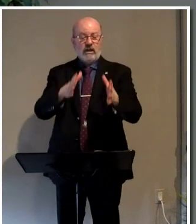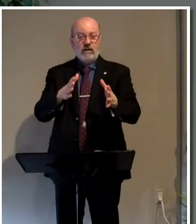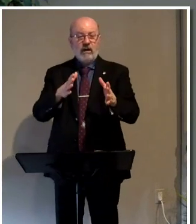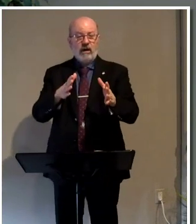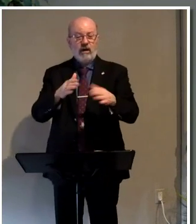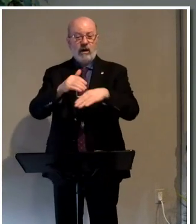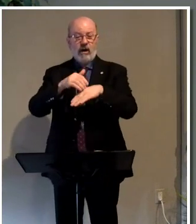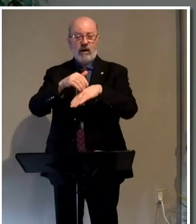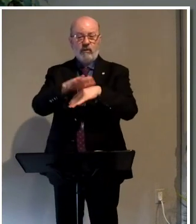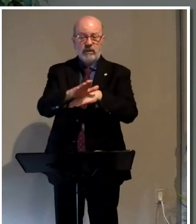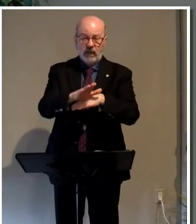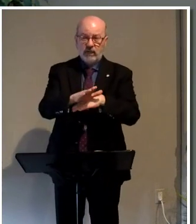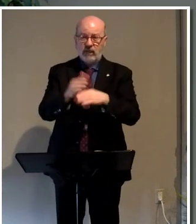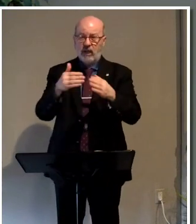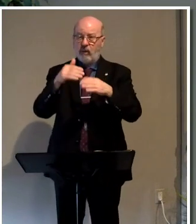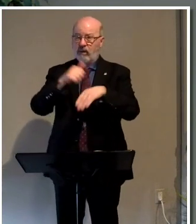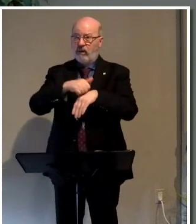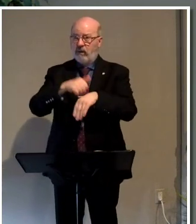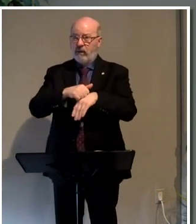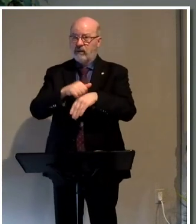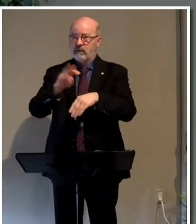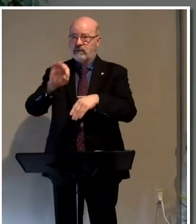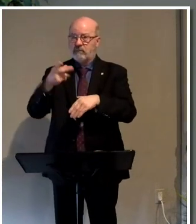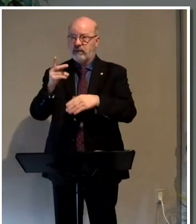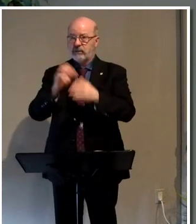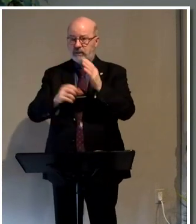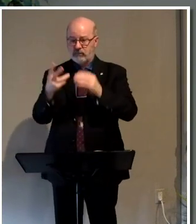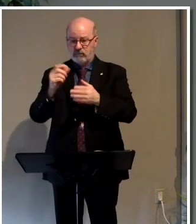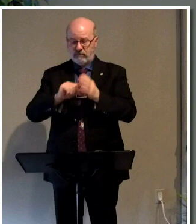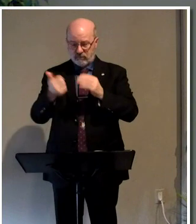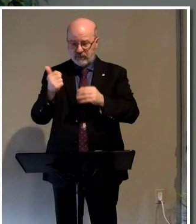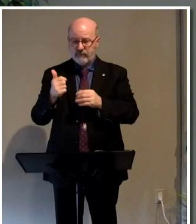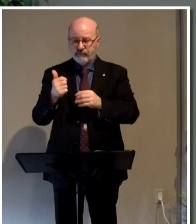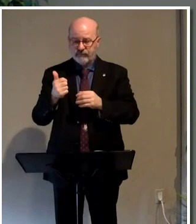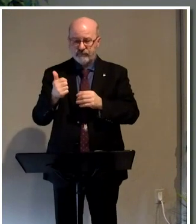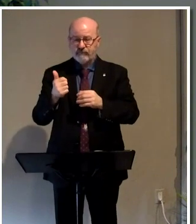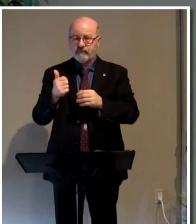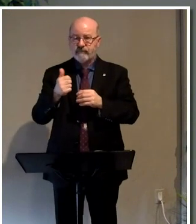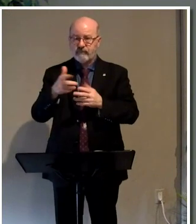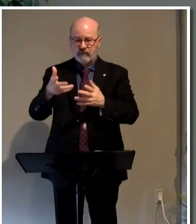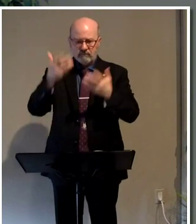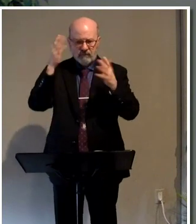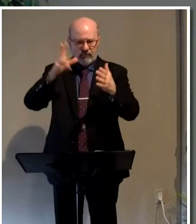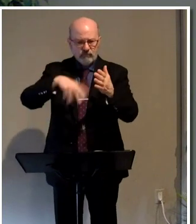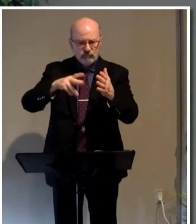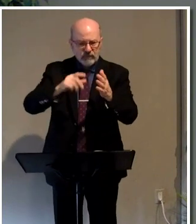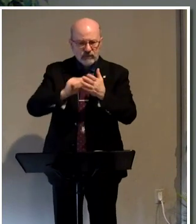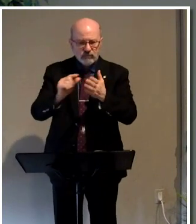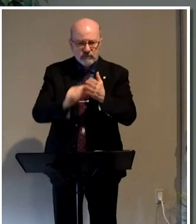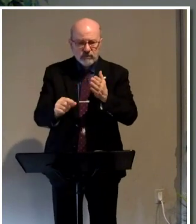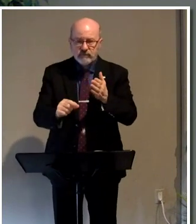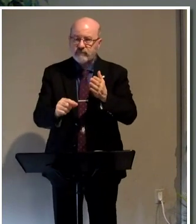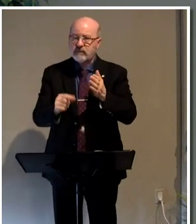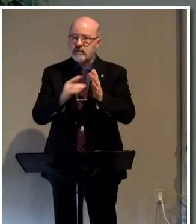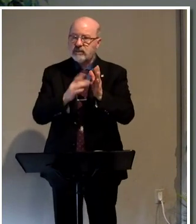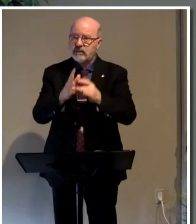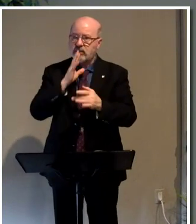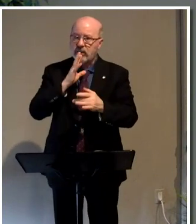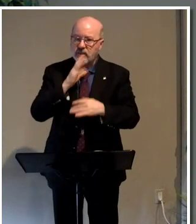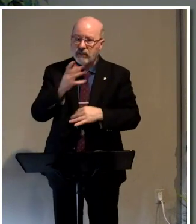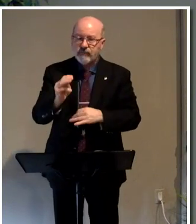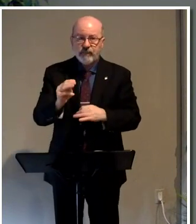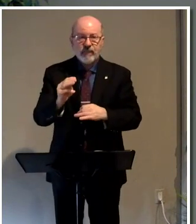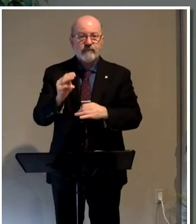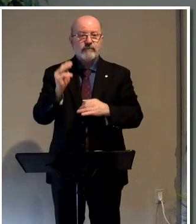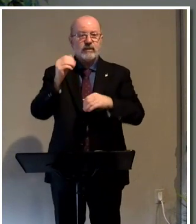rejecting that cornerstone. Mark chapter 12 and verse 10. And have you not read the scriptures? This is Jesus talking to them.